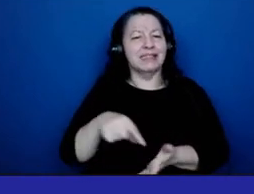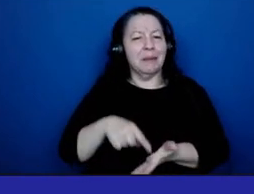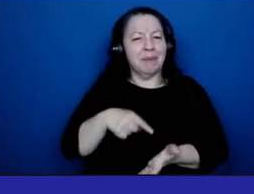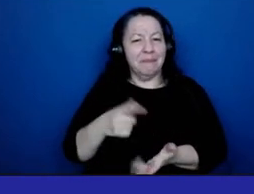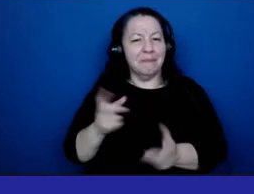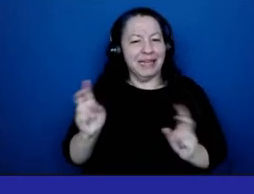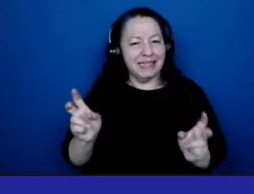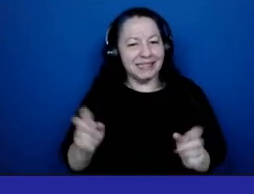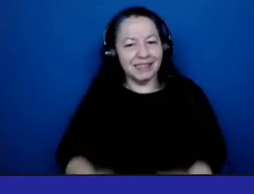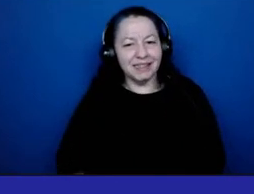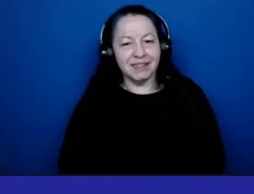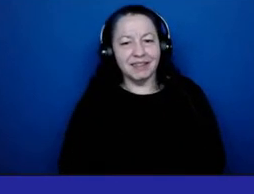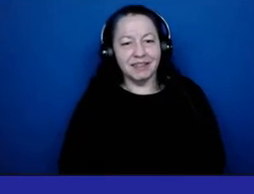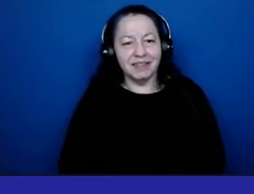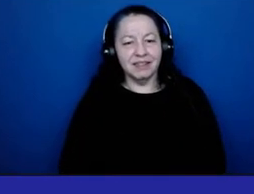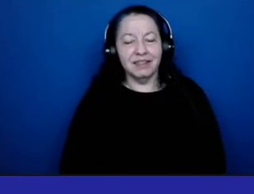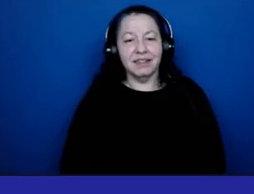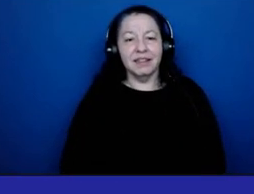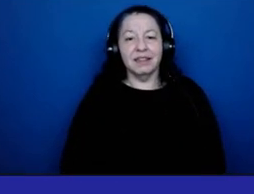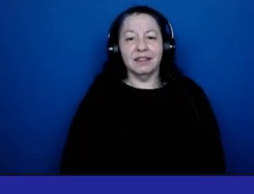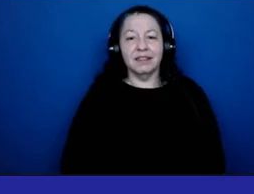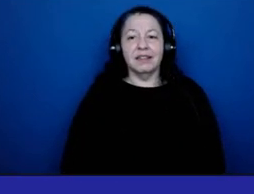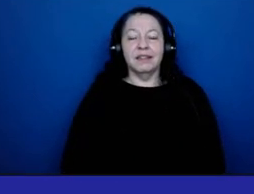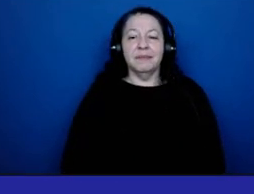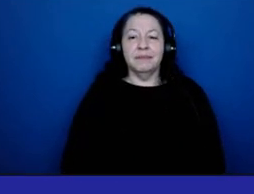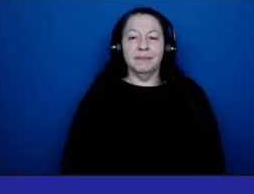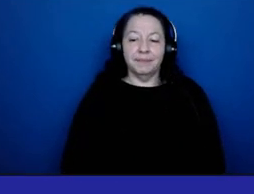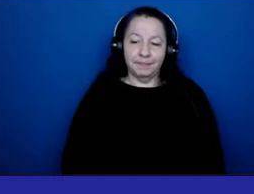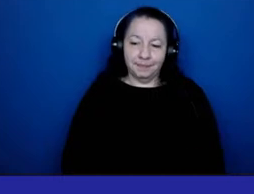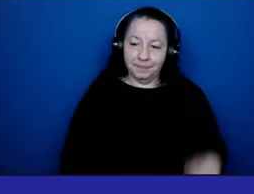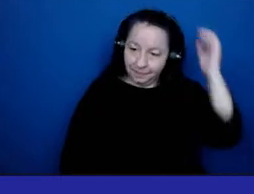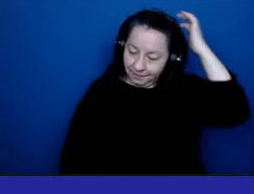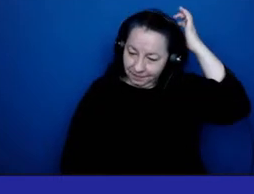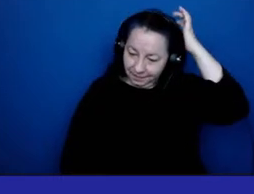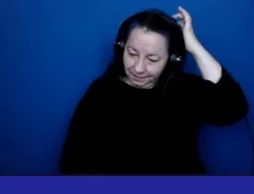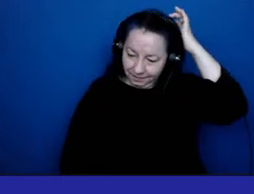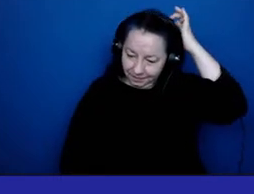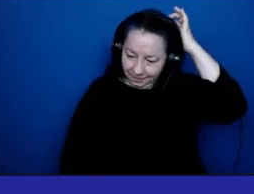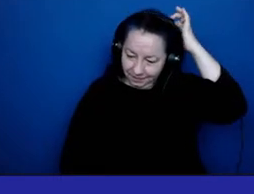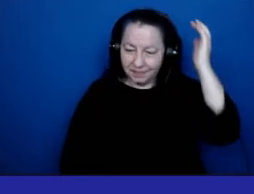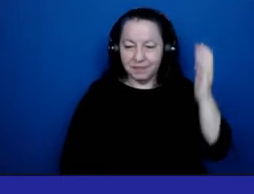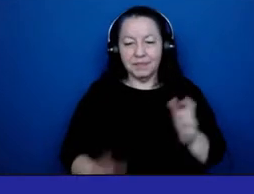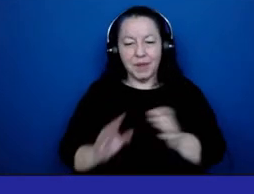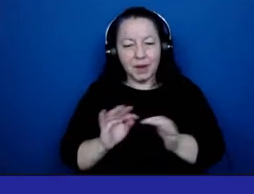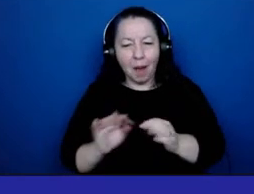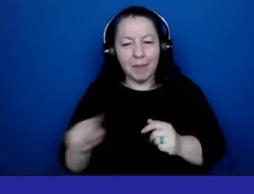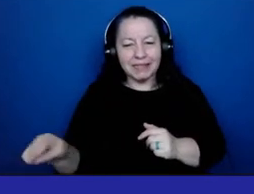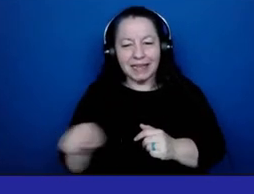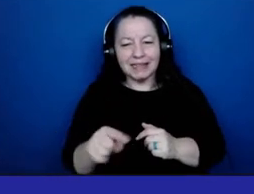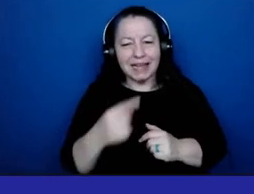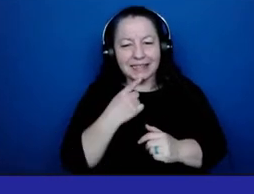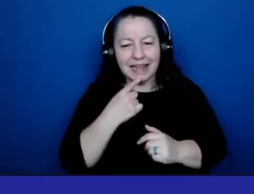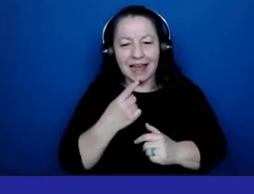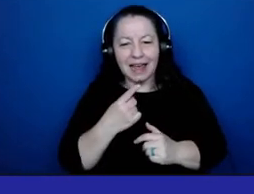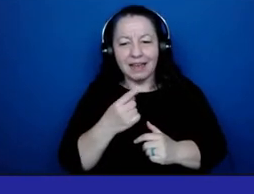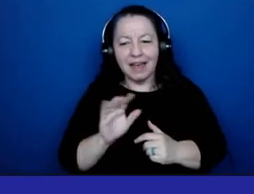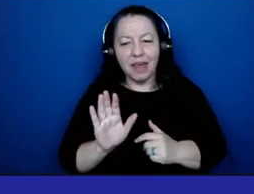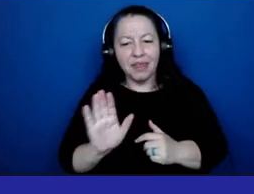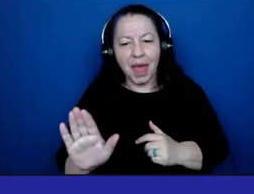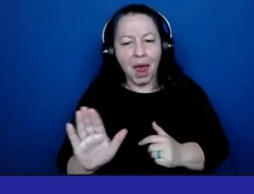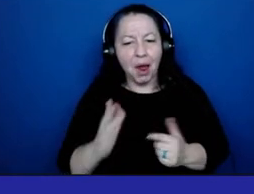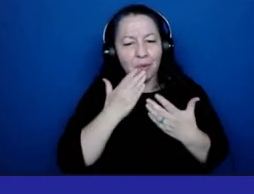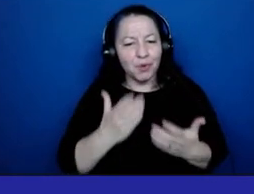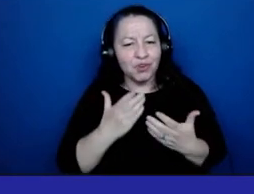What they tell you and what they appreciate makes up for what you're not being